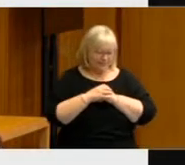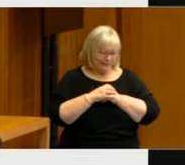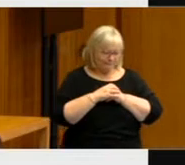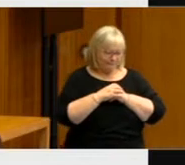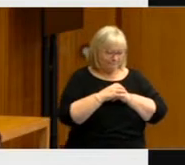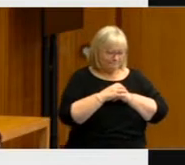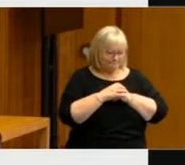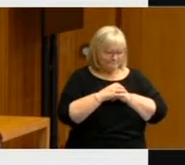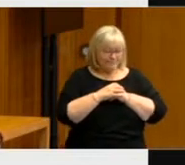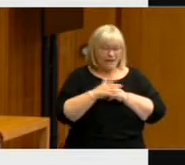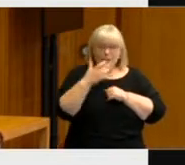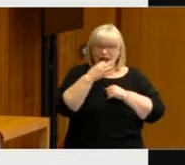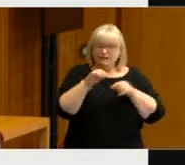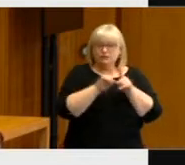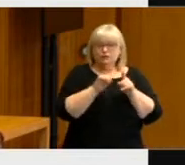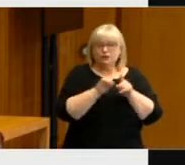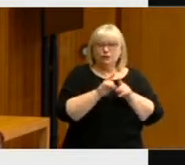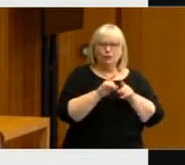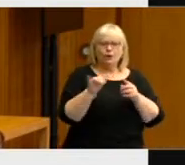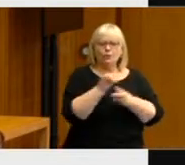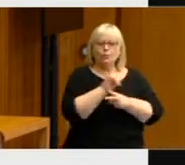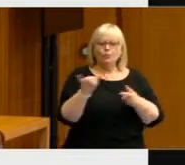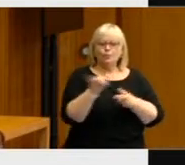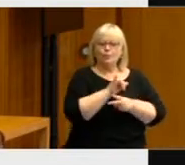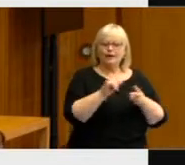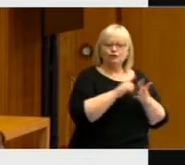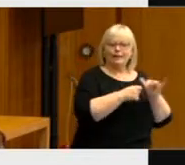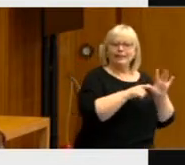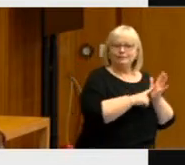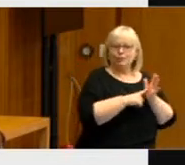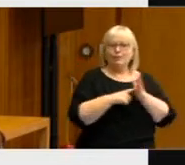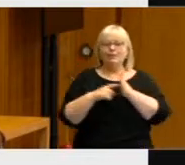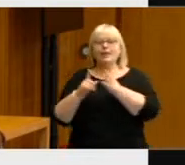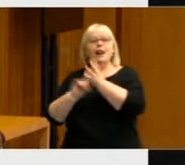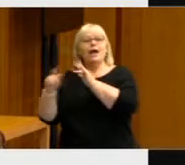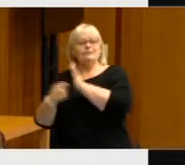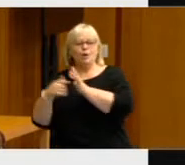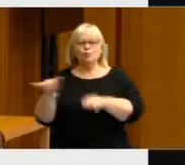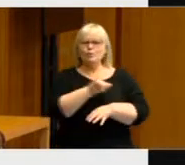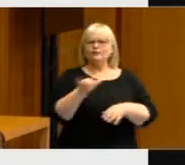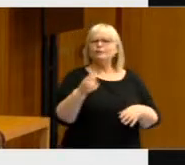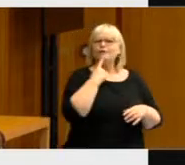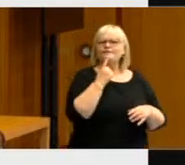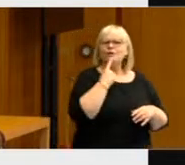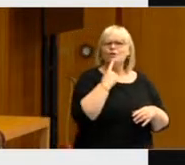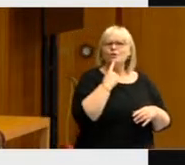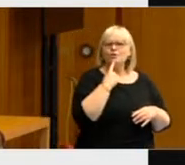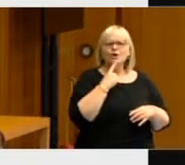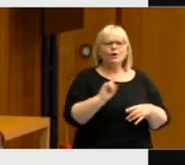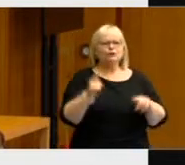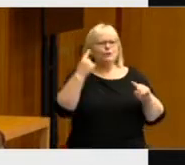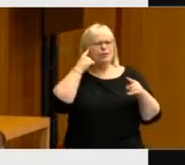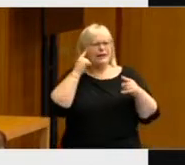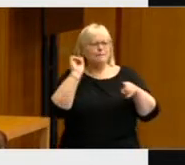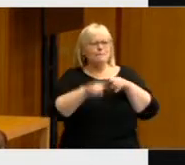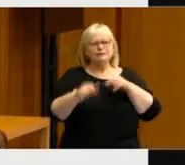We also asked people which of the two major political parties they prefer in order to look after these various